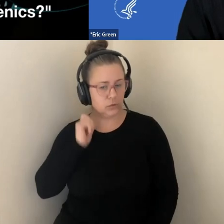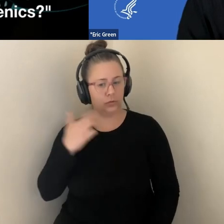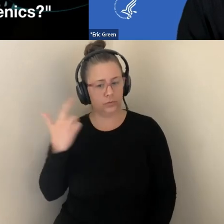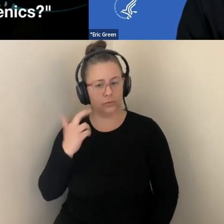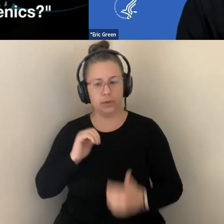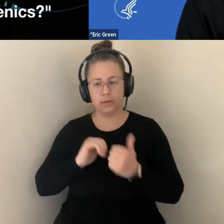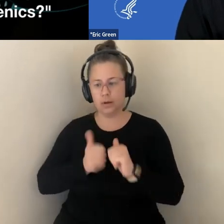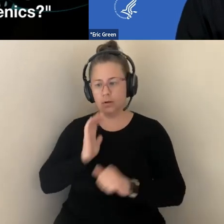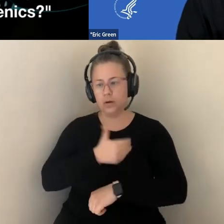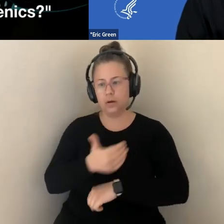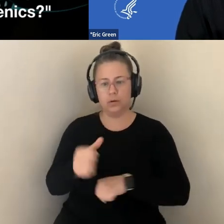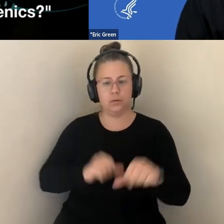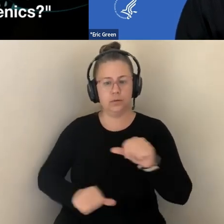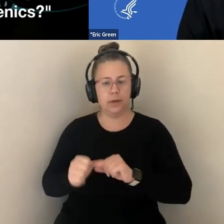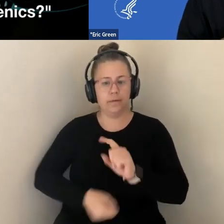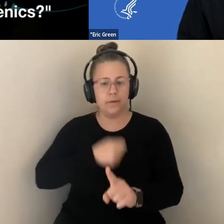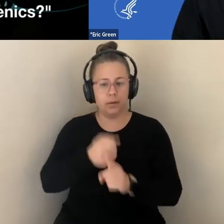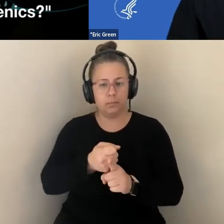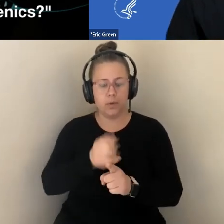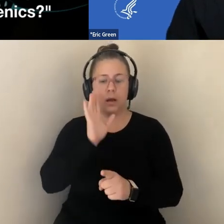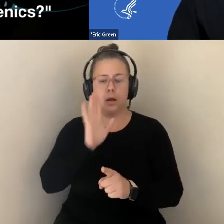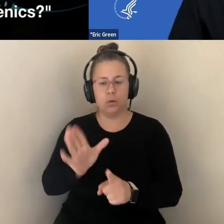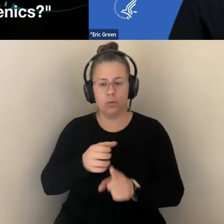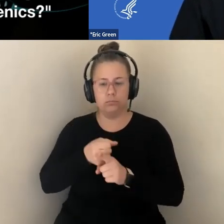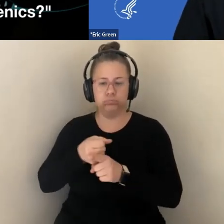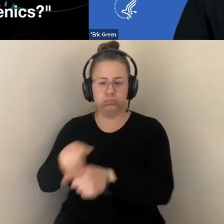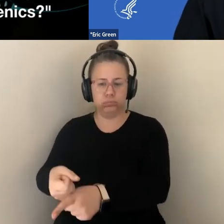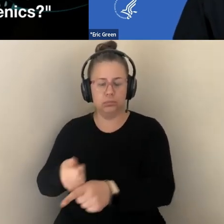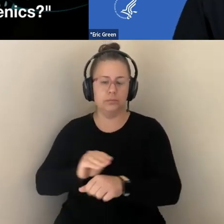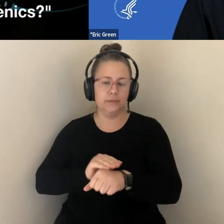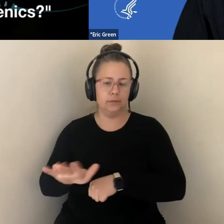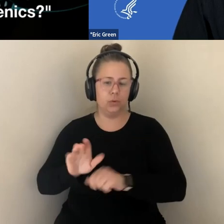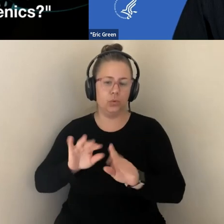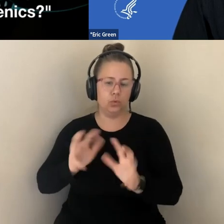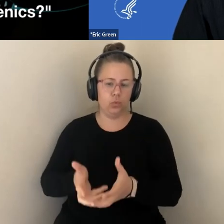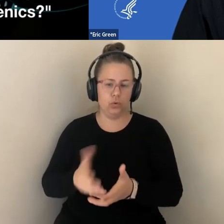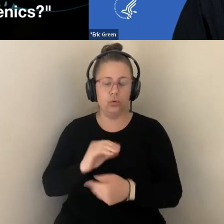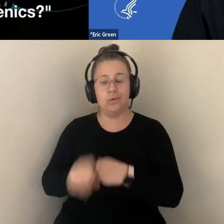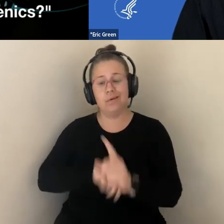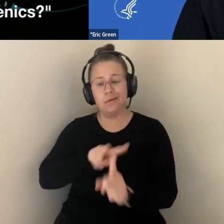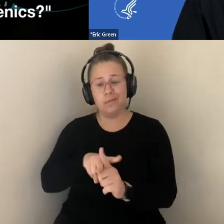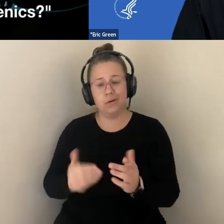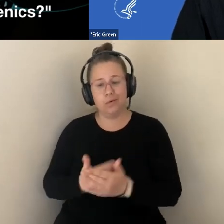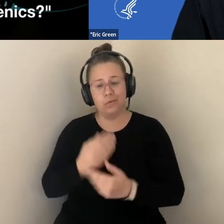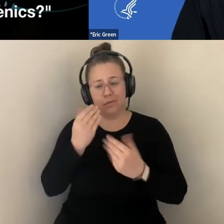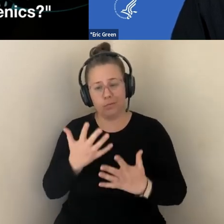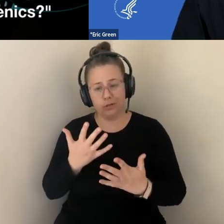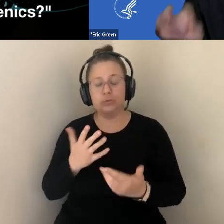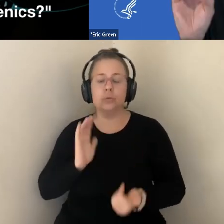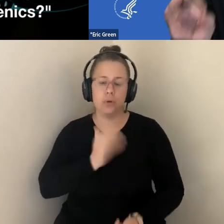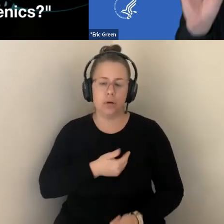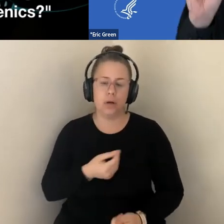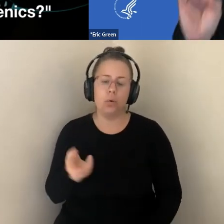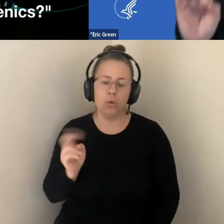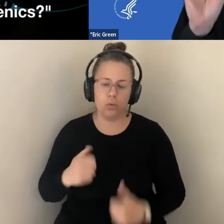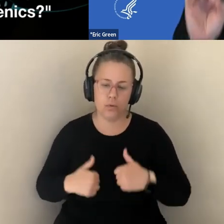HOW PEOPLE UNDERSTAND AND APPLY NEW GENOMIC INFORMATION TO THEIR OWN LIVES. WE ARE NOW REGULARLY WITNESSING